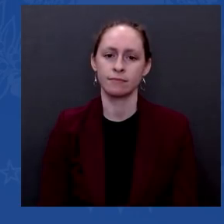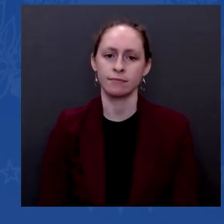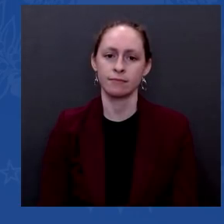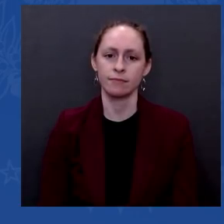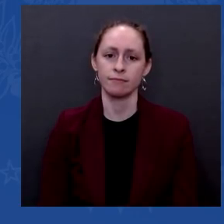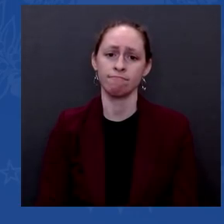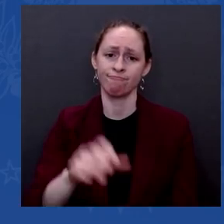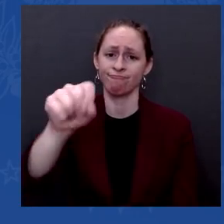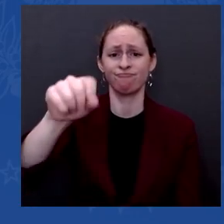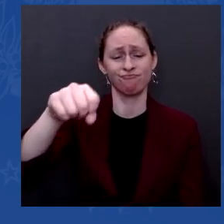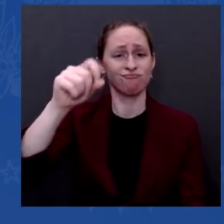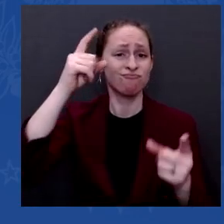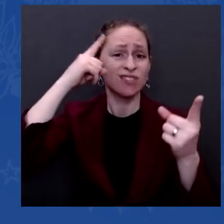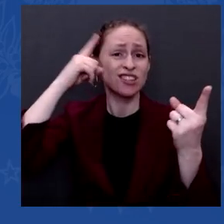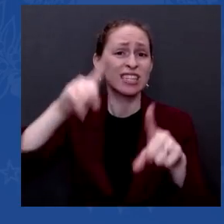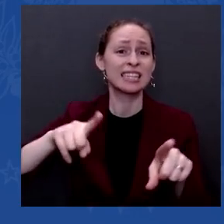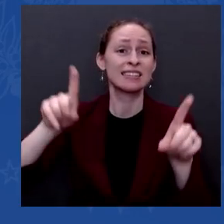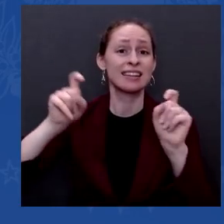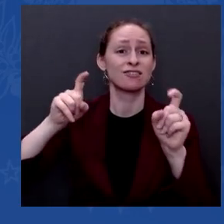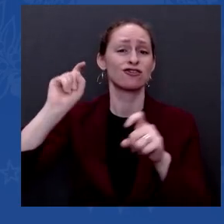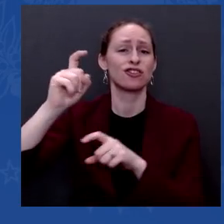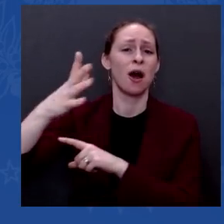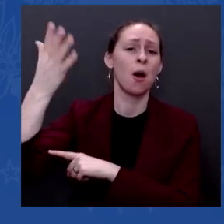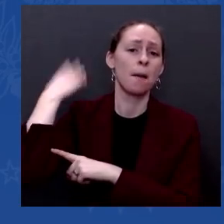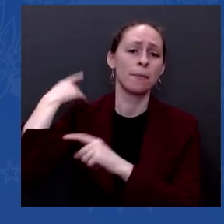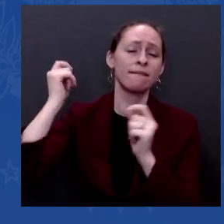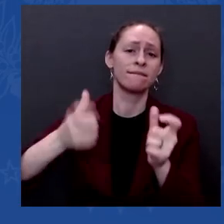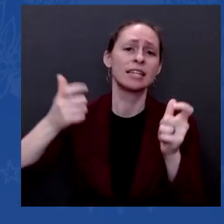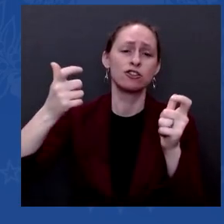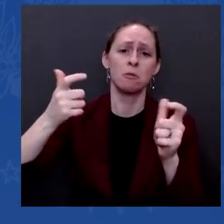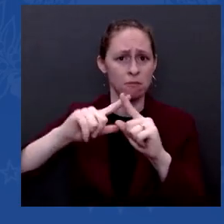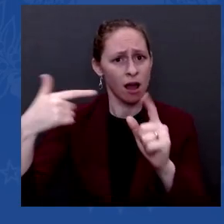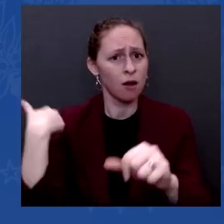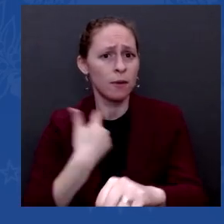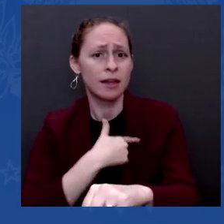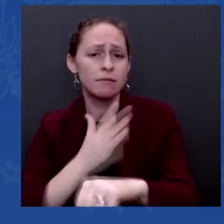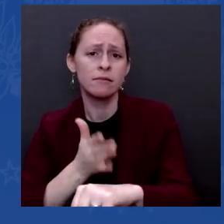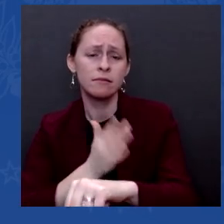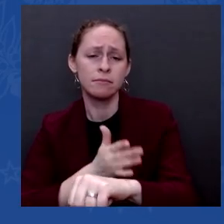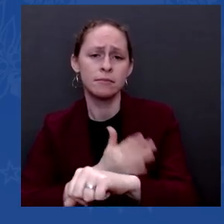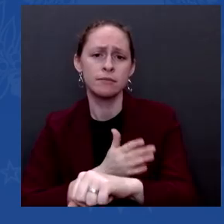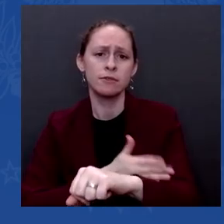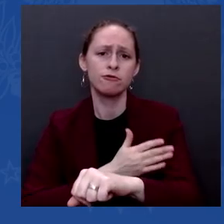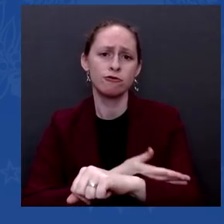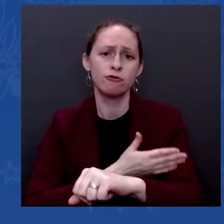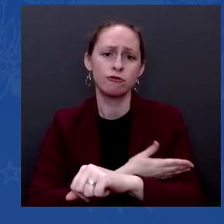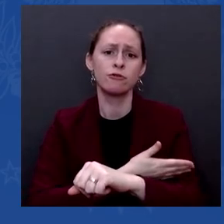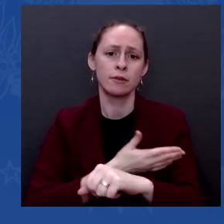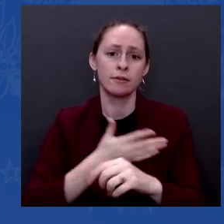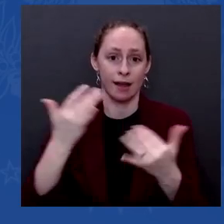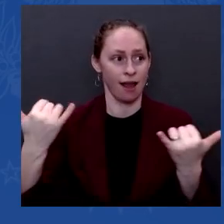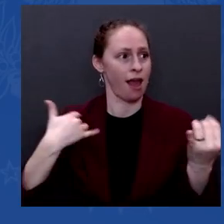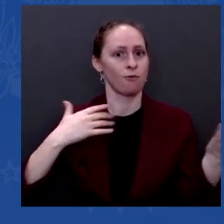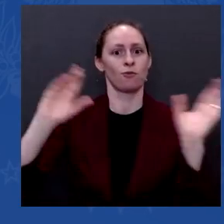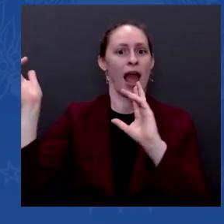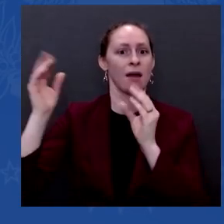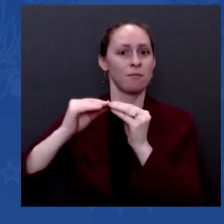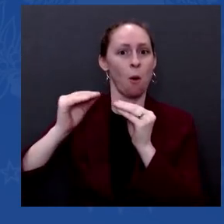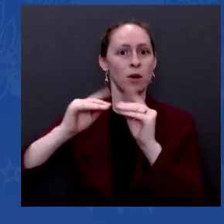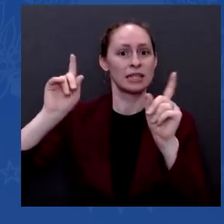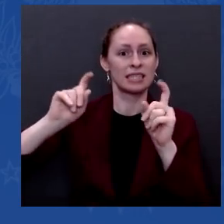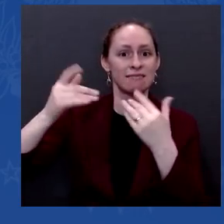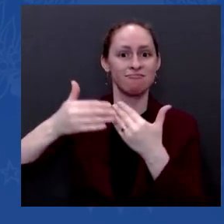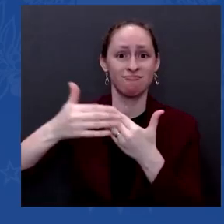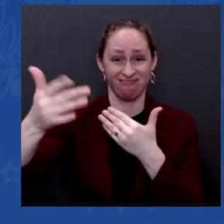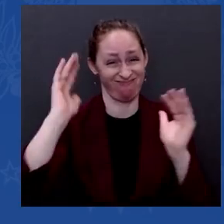then. What we have is we have more testing going on than anywhere in the world. And we're going to continue to increase that. Did we have